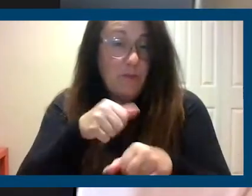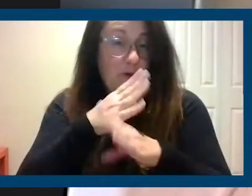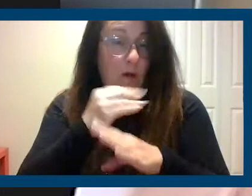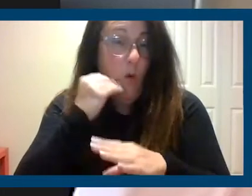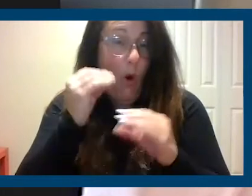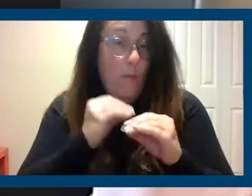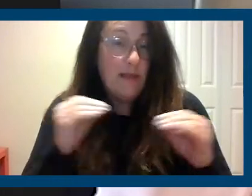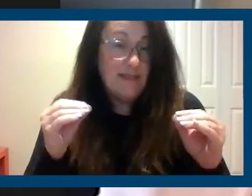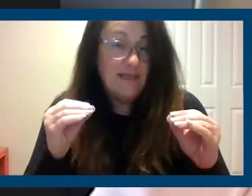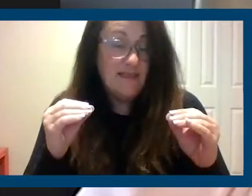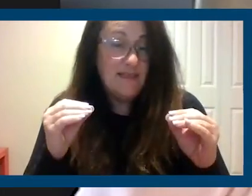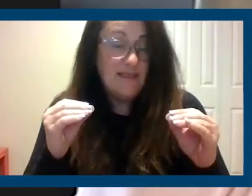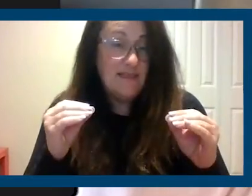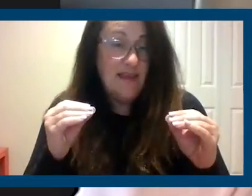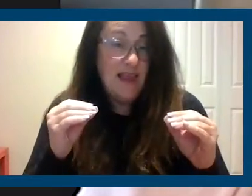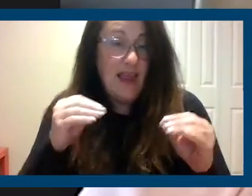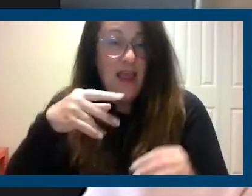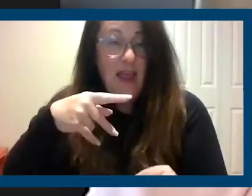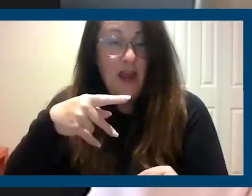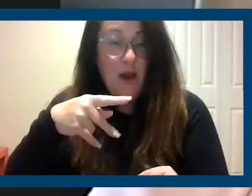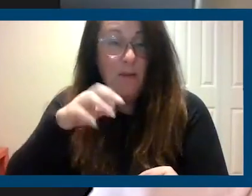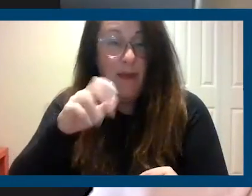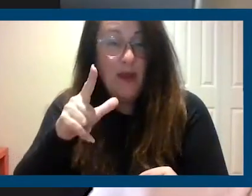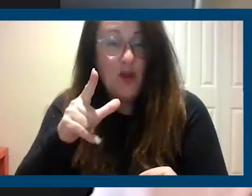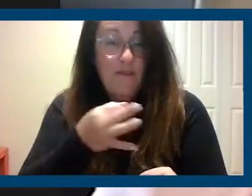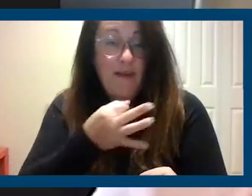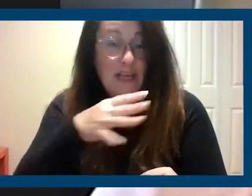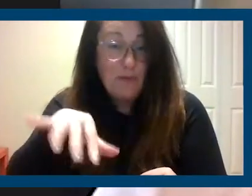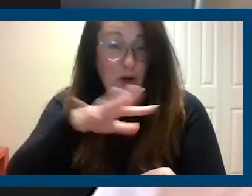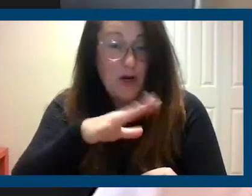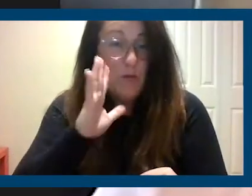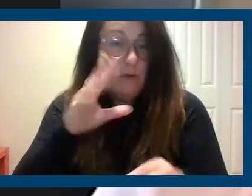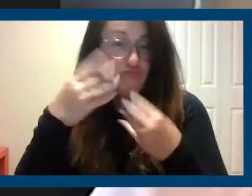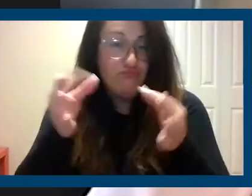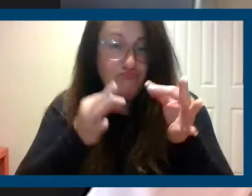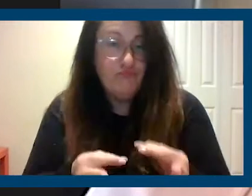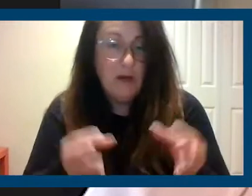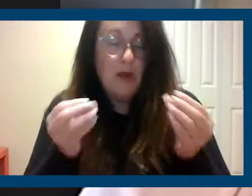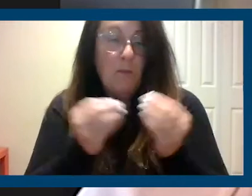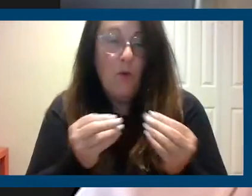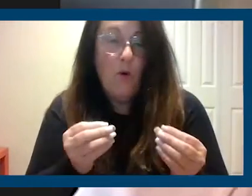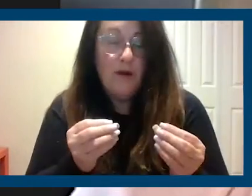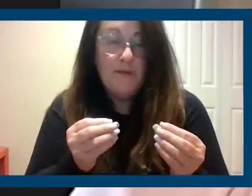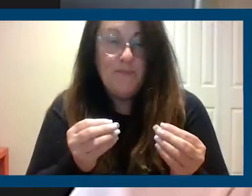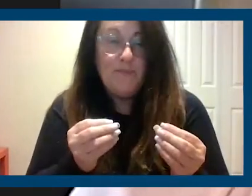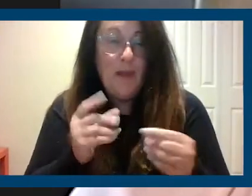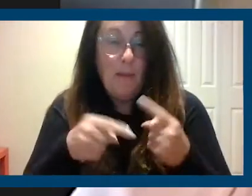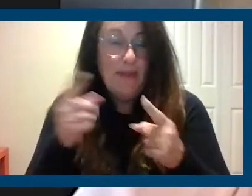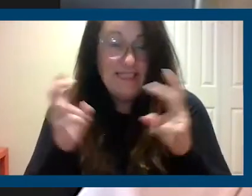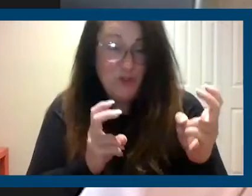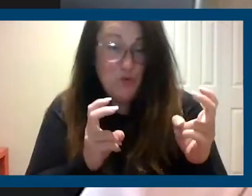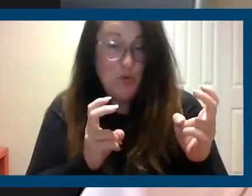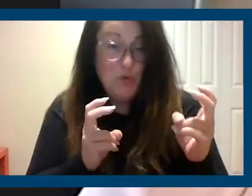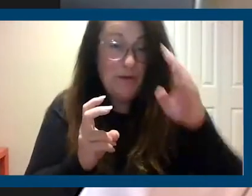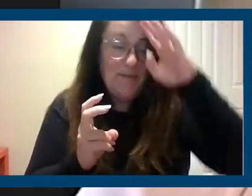our panelists of experts will be able to frame this issue very well, think, so that